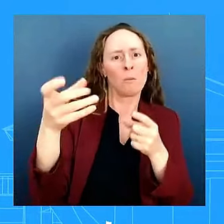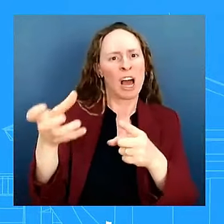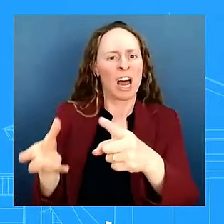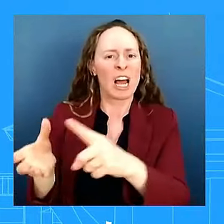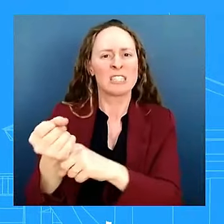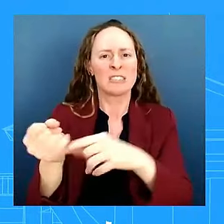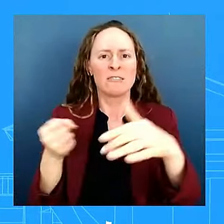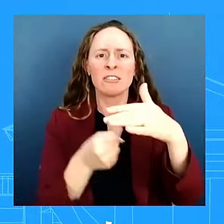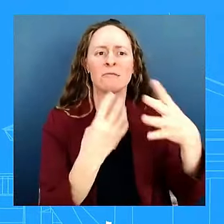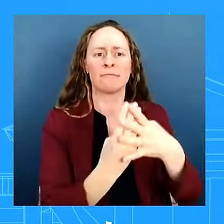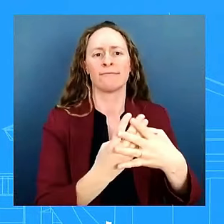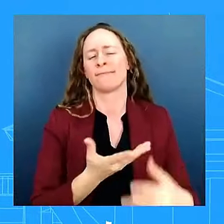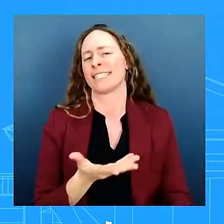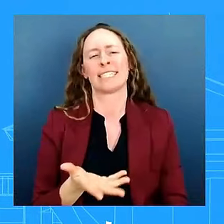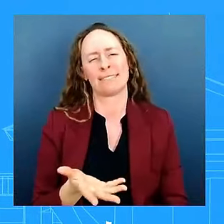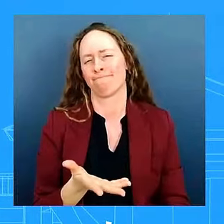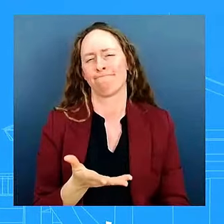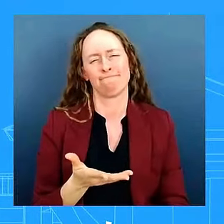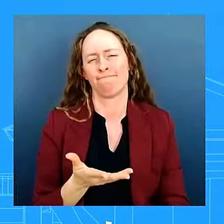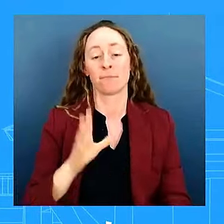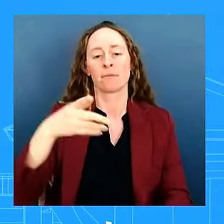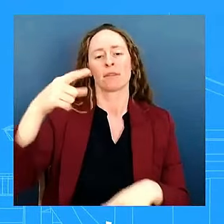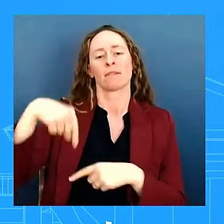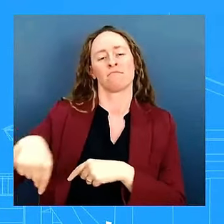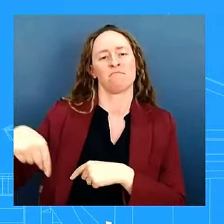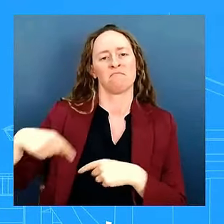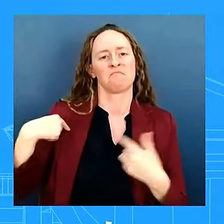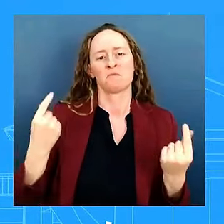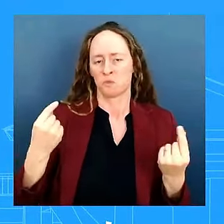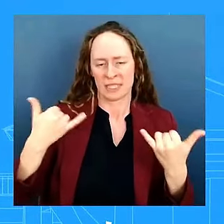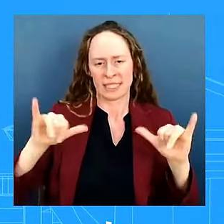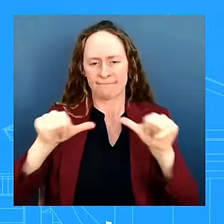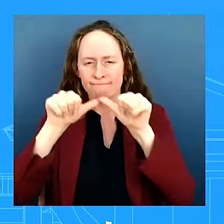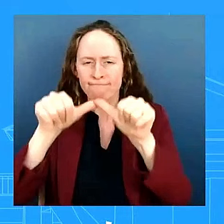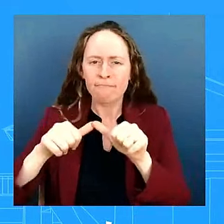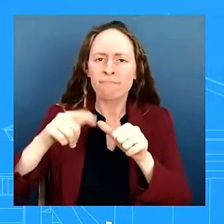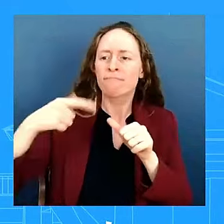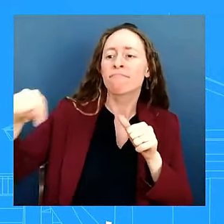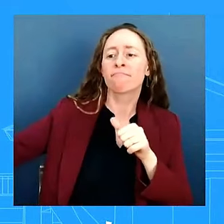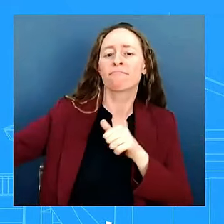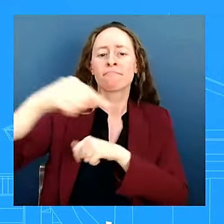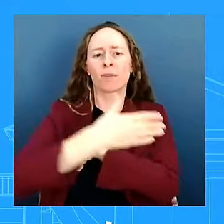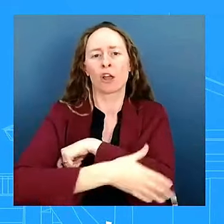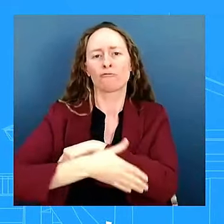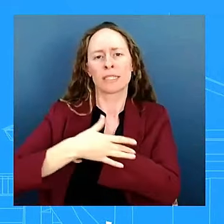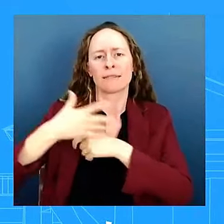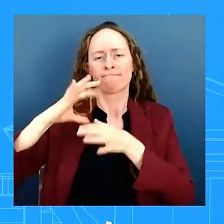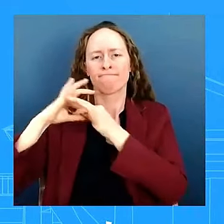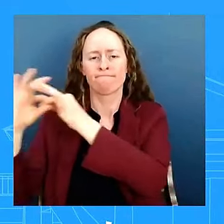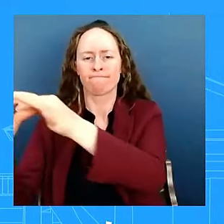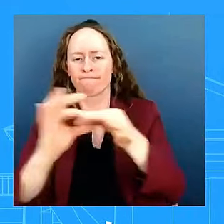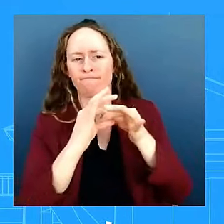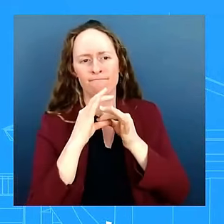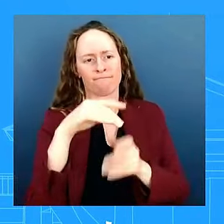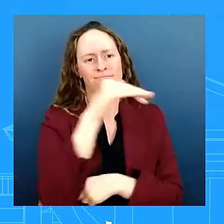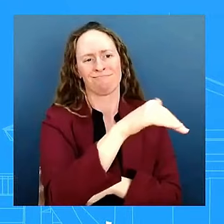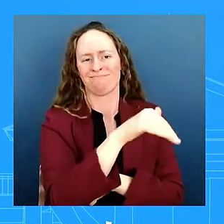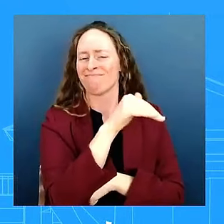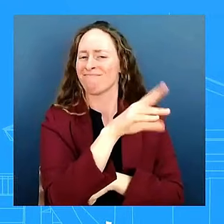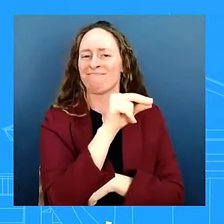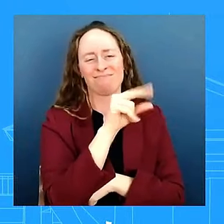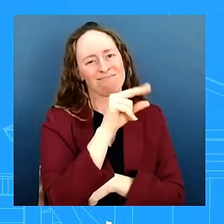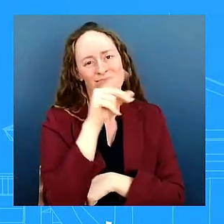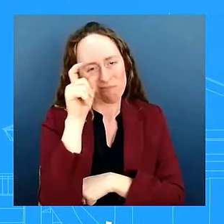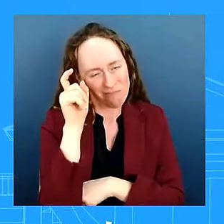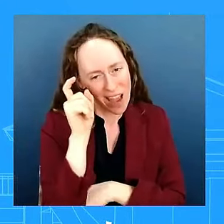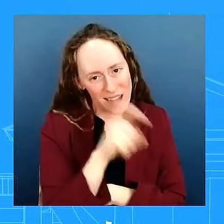international partners to encourage venezuelan-led constructive and inclusive dialogue to restore democratic norms ensure maduro and his